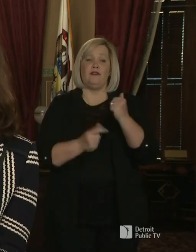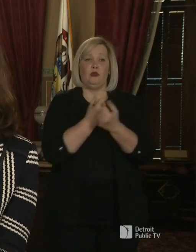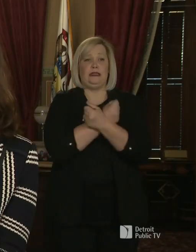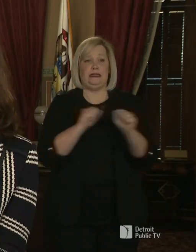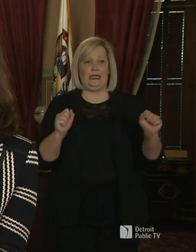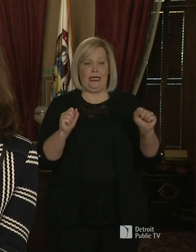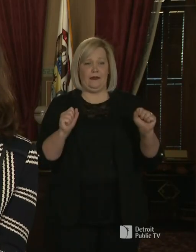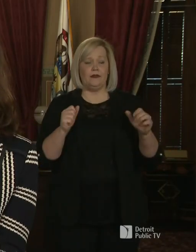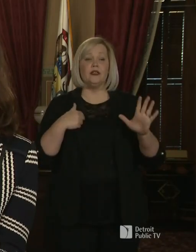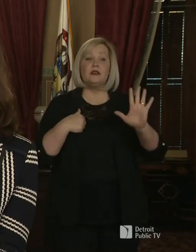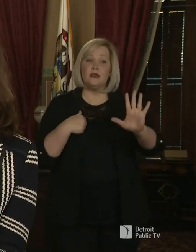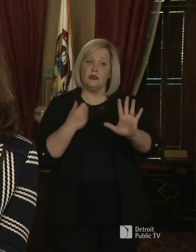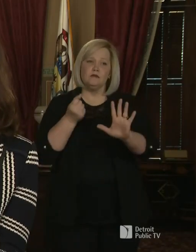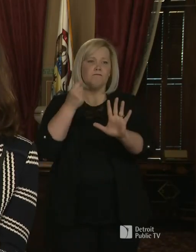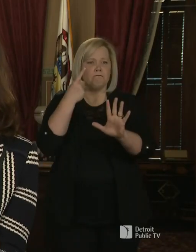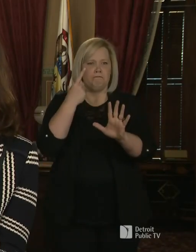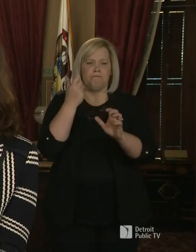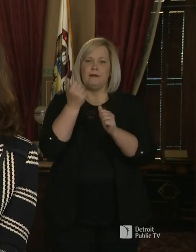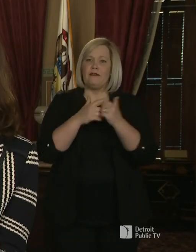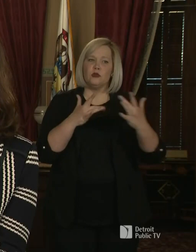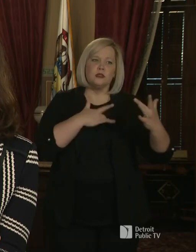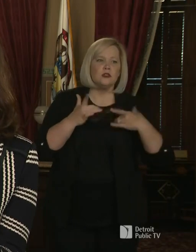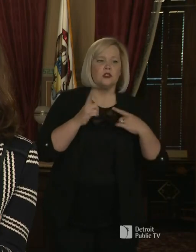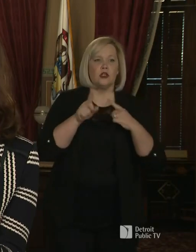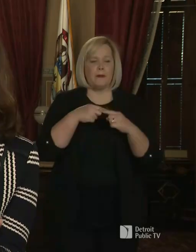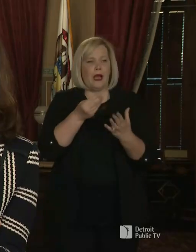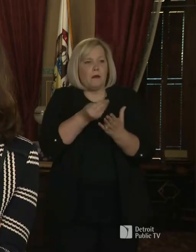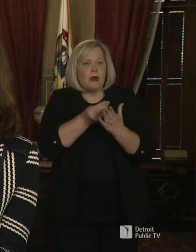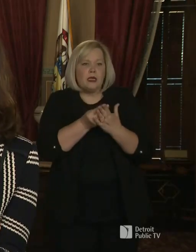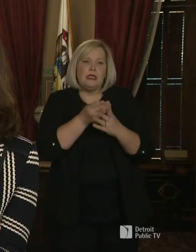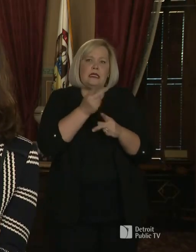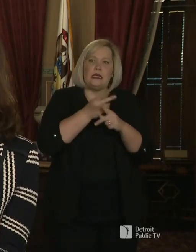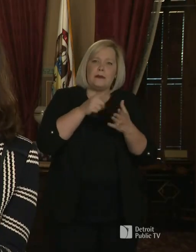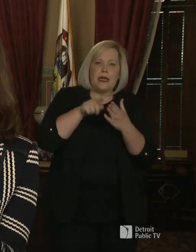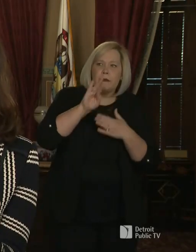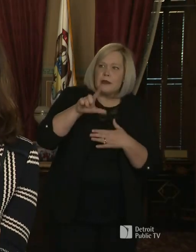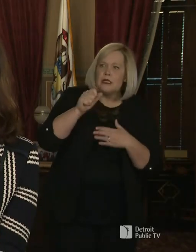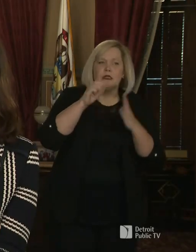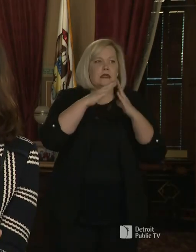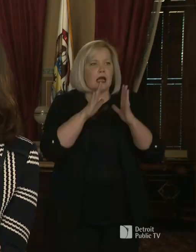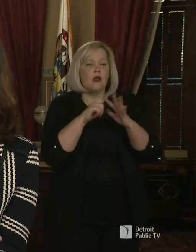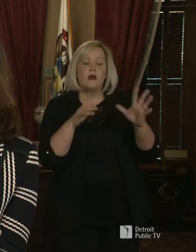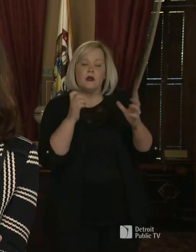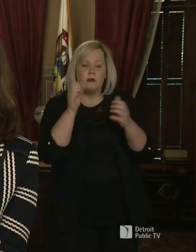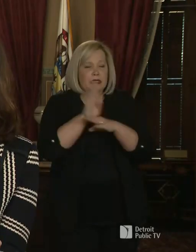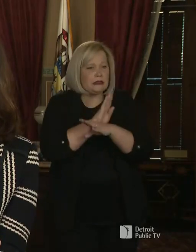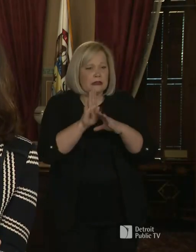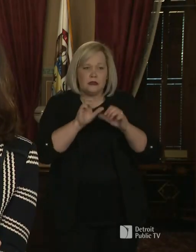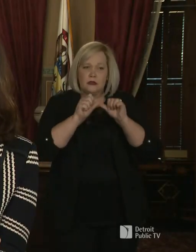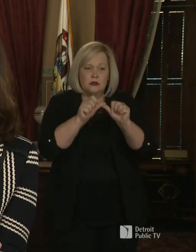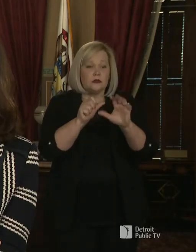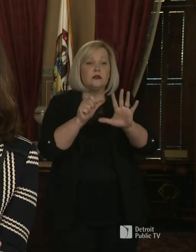anxiety that people have and that businesses have. But here's what I know. Not doing everything we can now